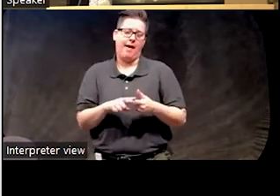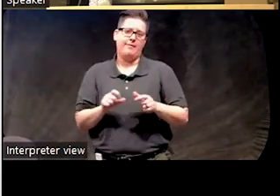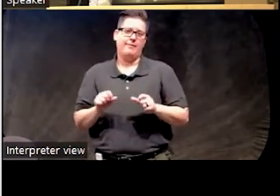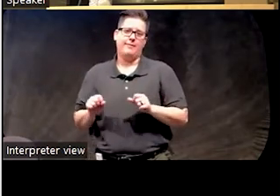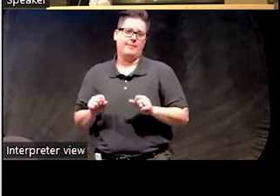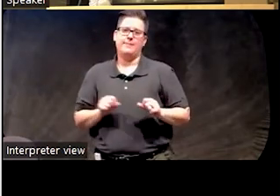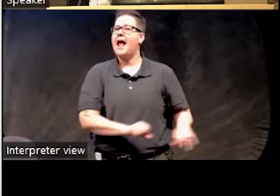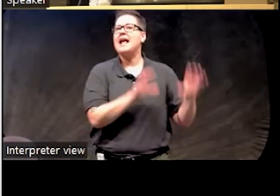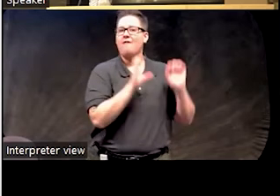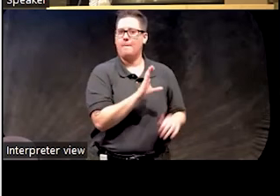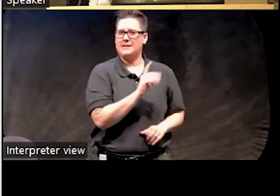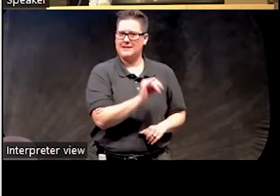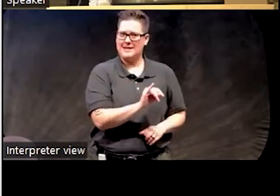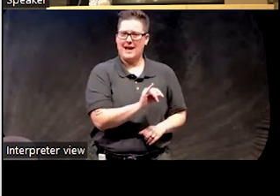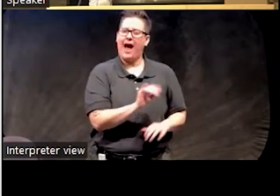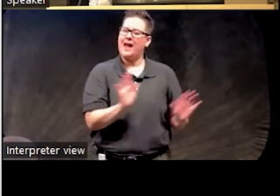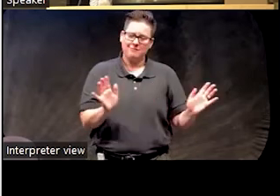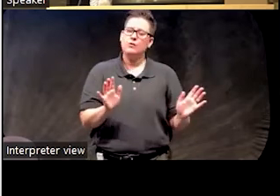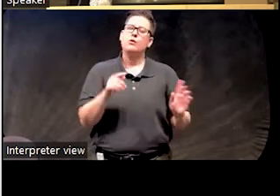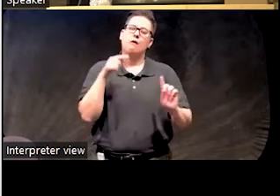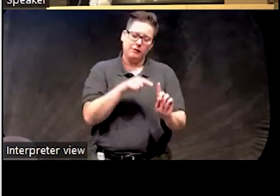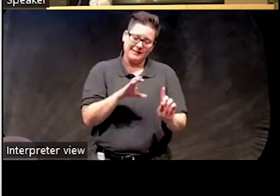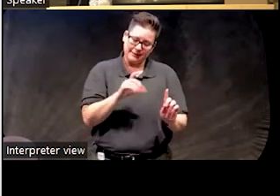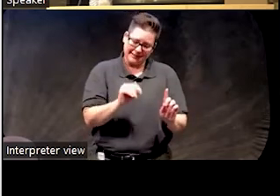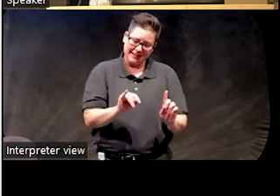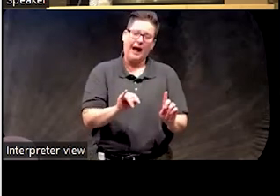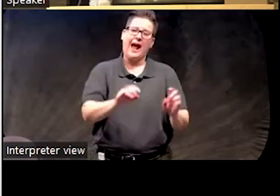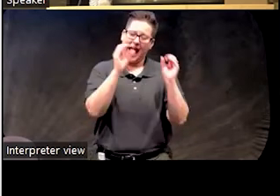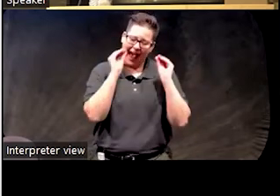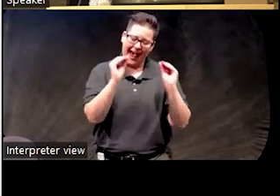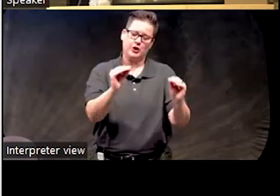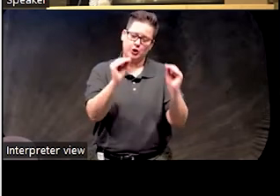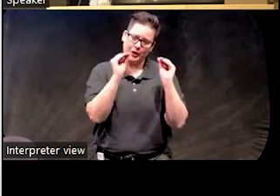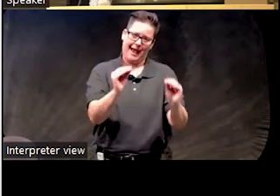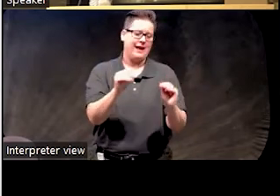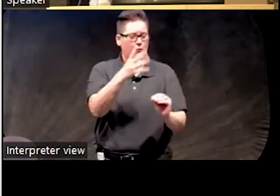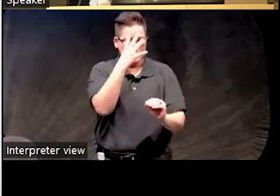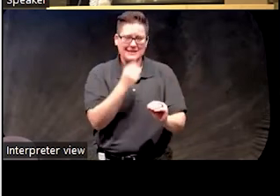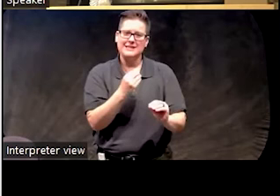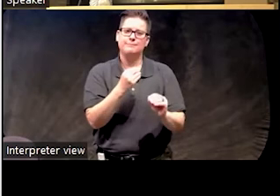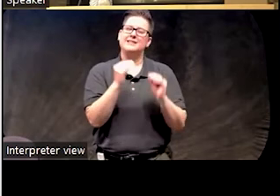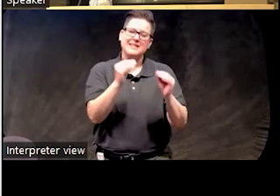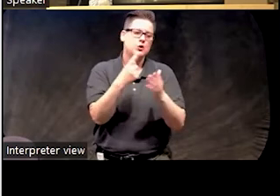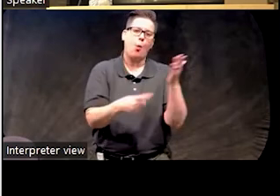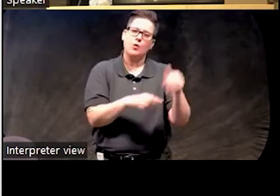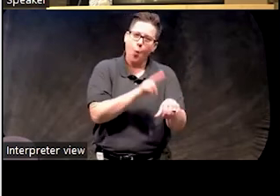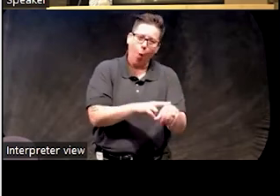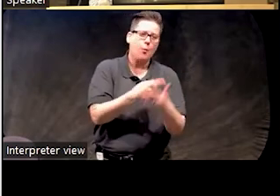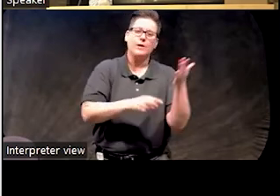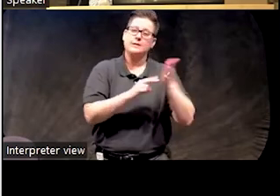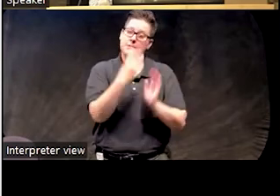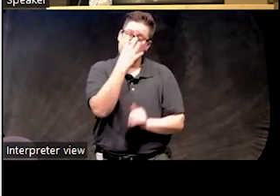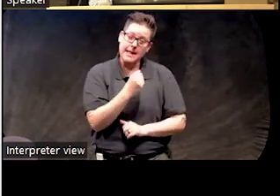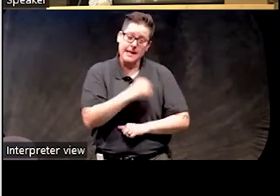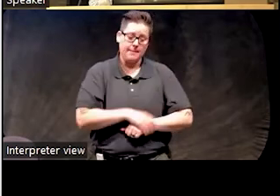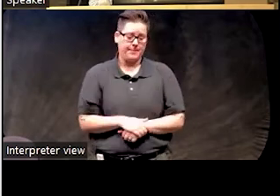So a huge component of CBTI is educate, educate, educate, teach people about sleep, what's normal. So that often, like